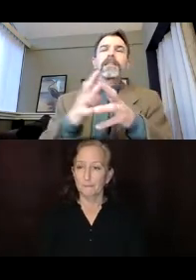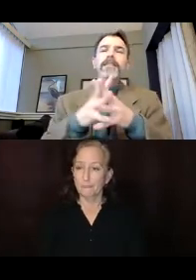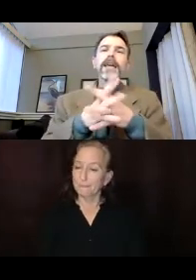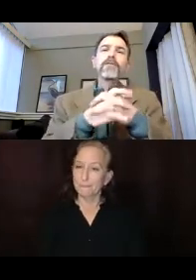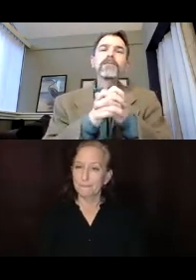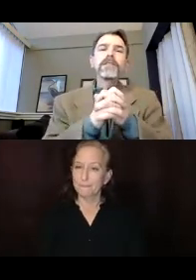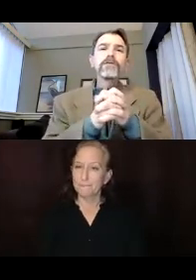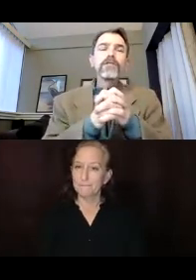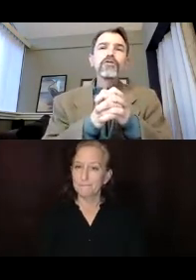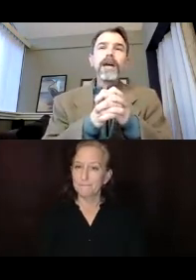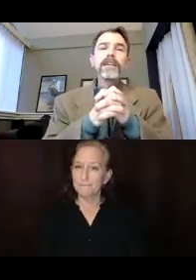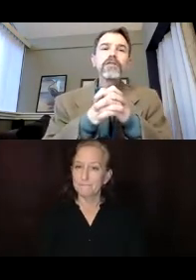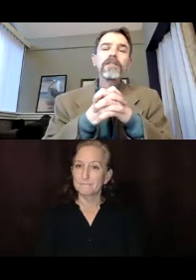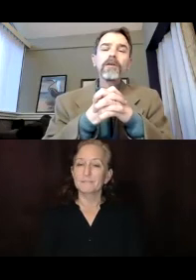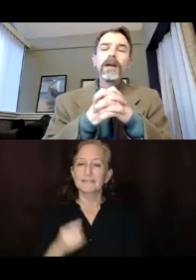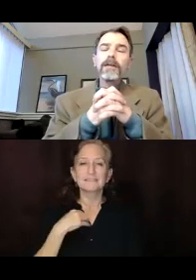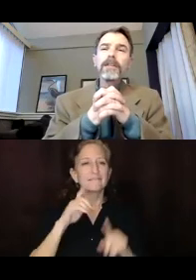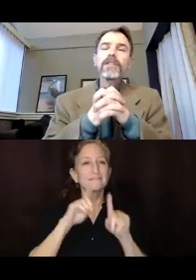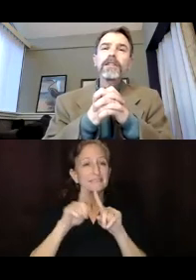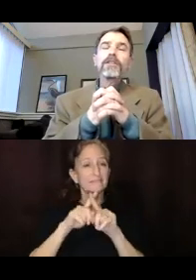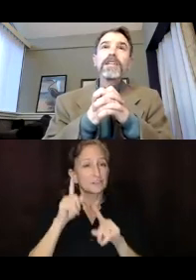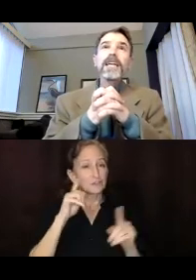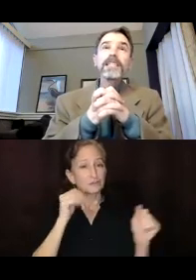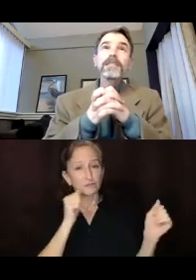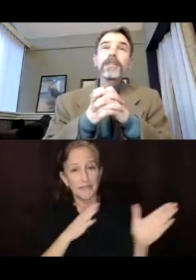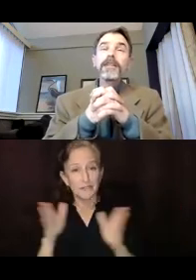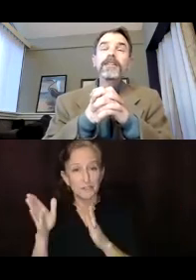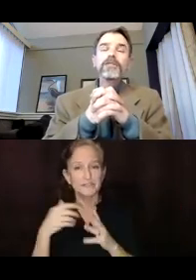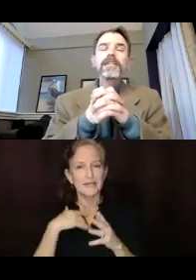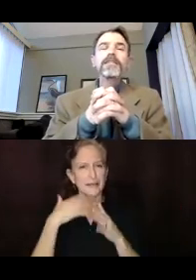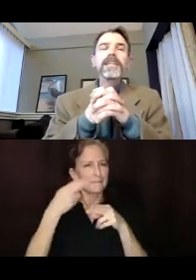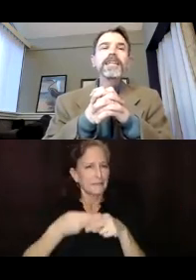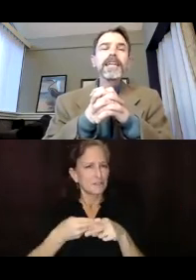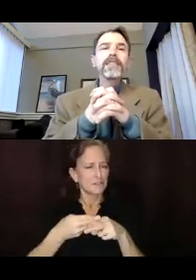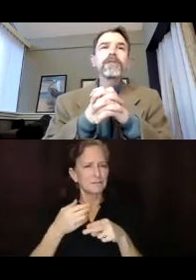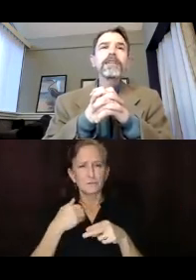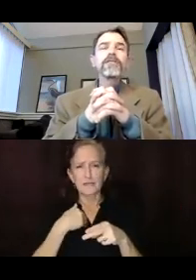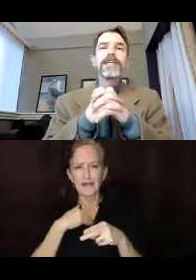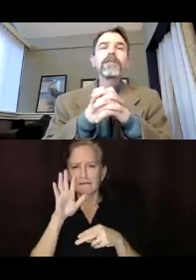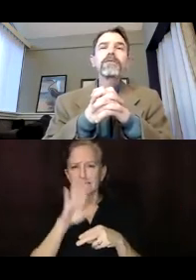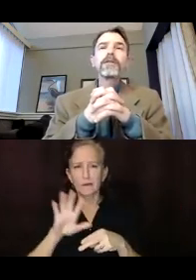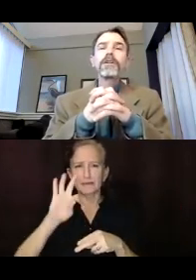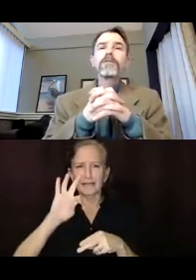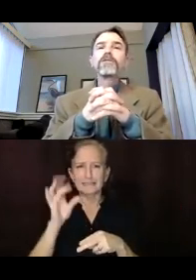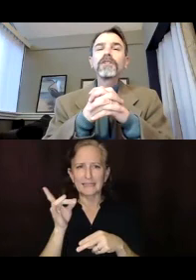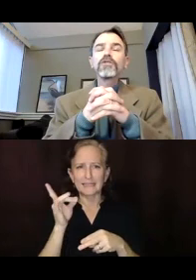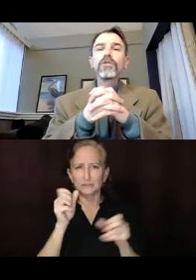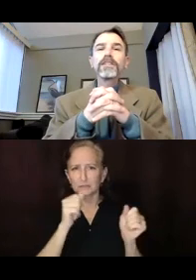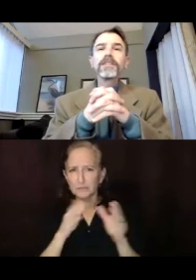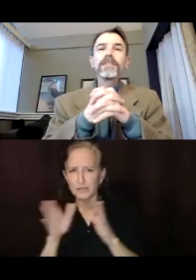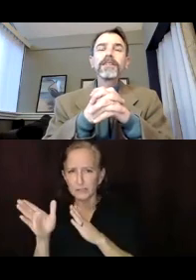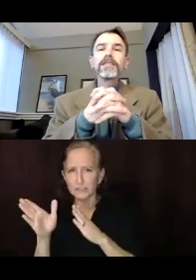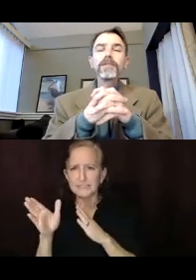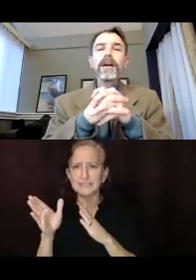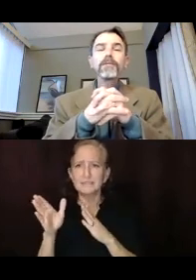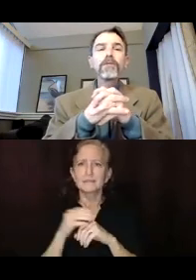This lays out some of the different strategies. So, I, I mentioned that there are 90, I think there are technically 98 strategies now that we are moving toward